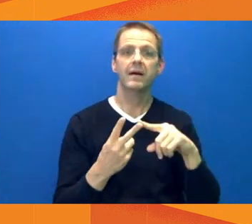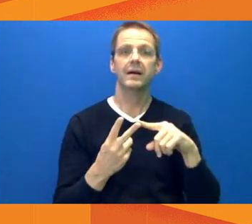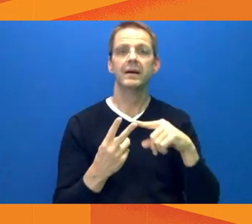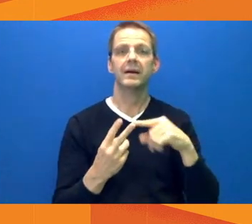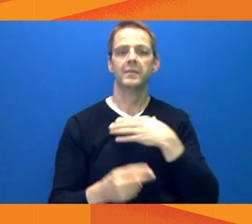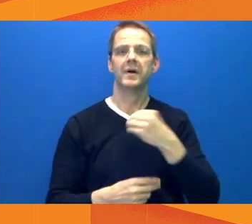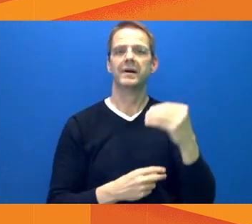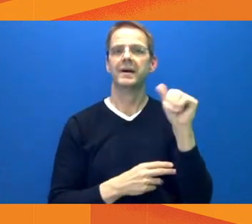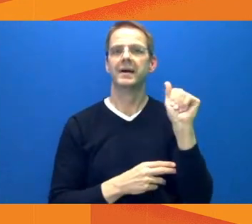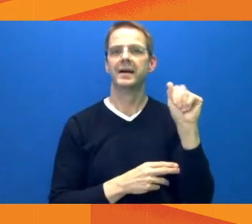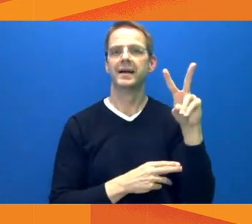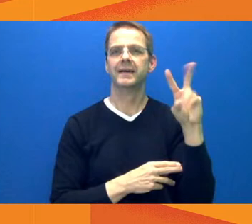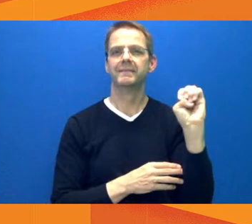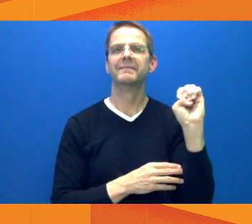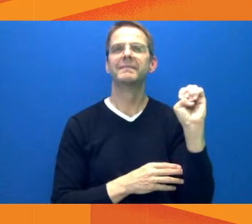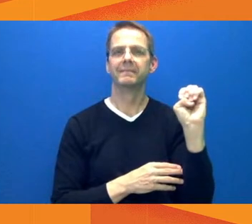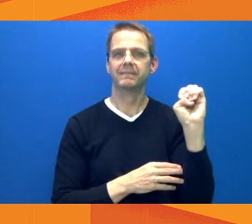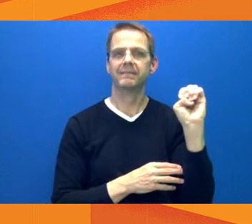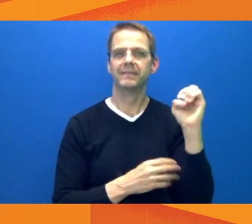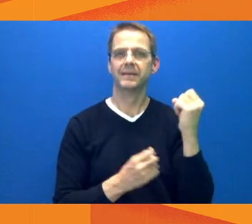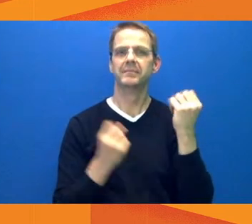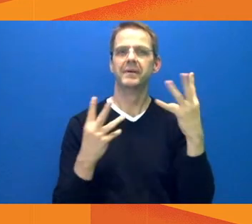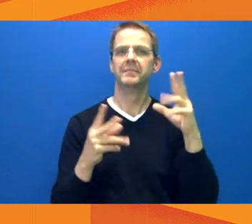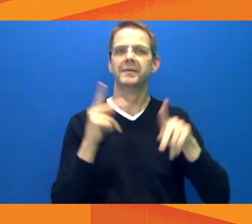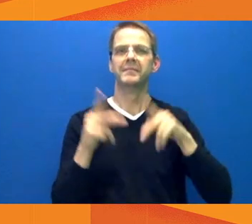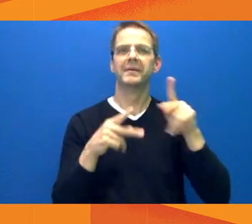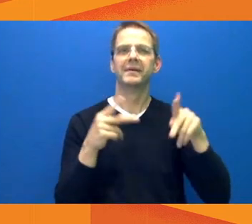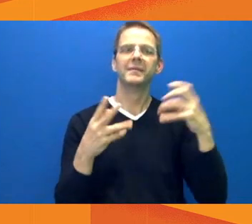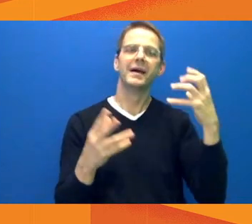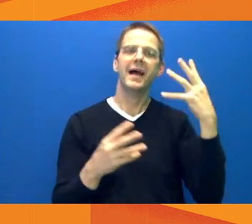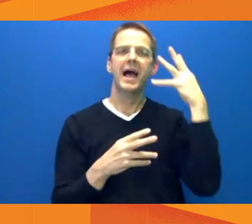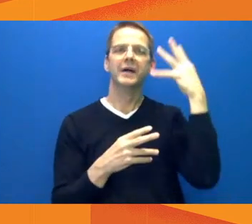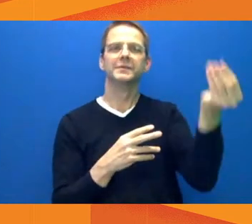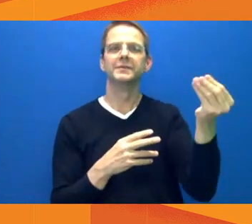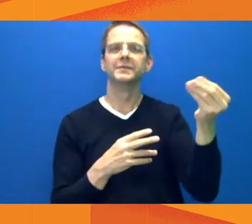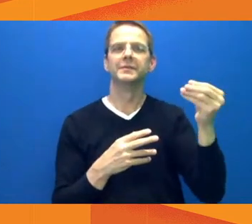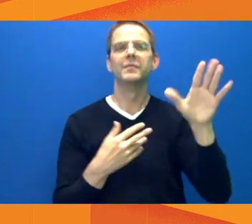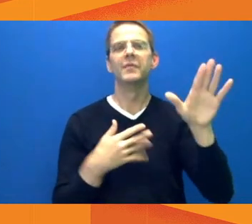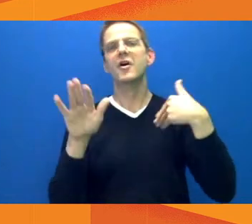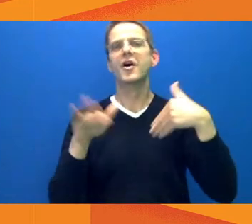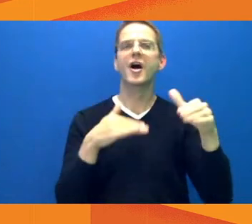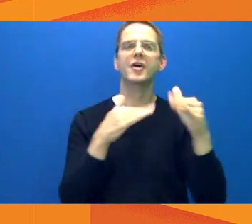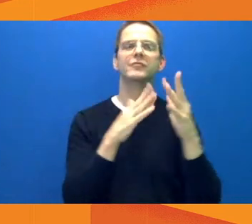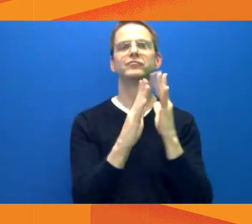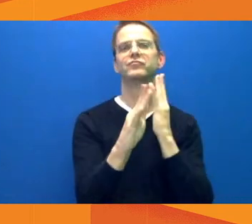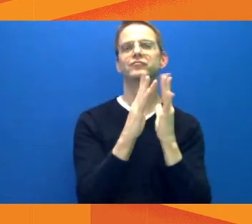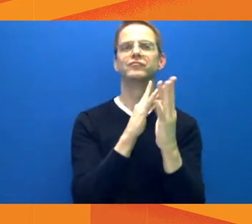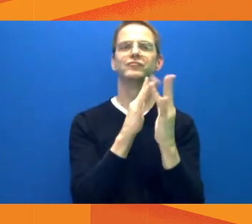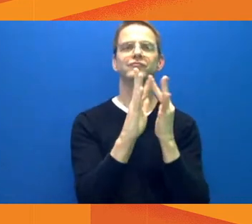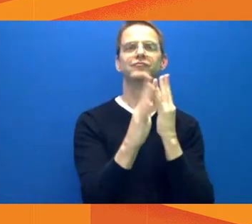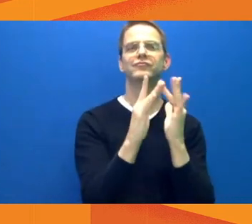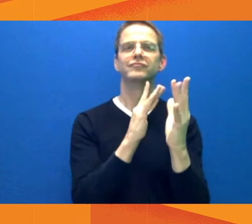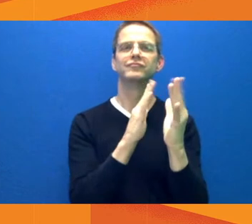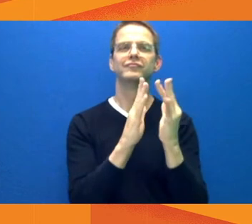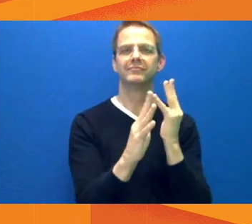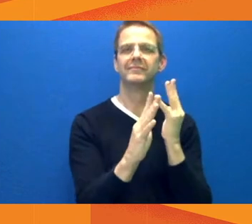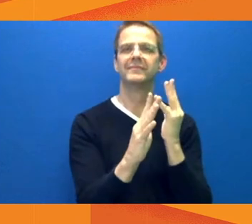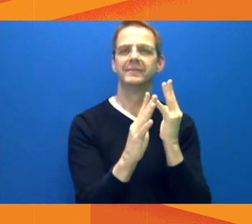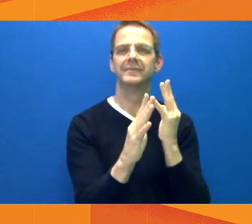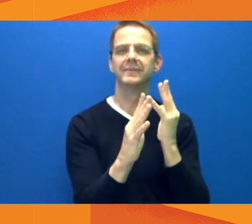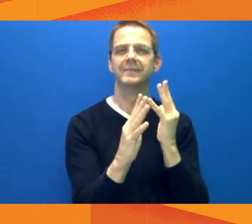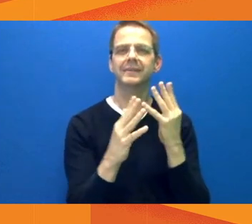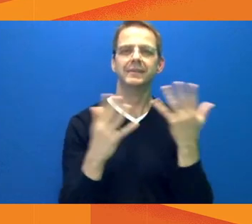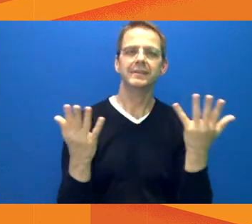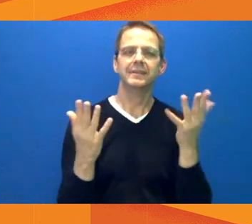restriction this week. But essentially, those teams are looking at that all the time and we'll move them into the right locations to to take a look at those